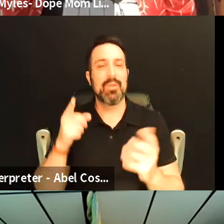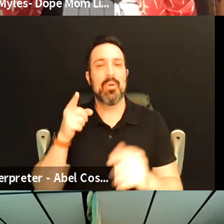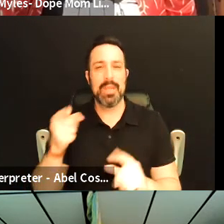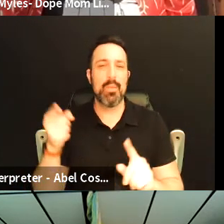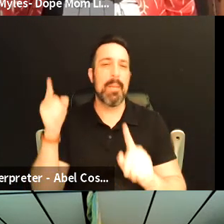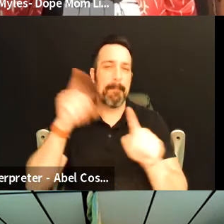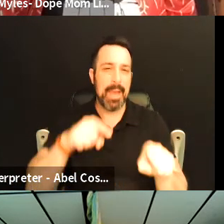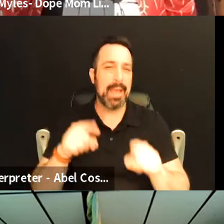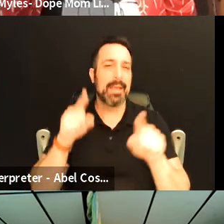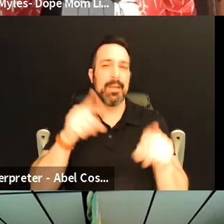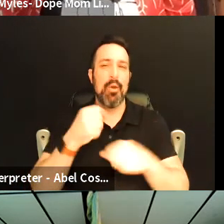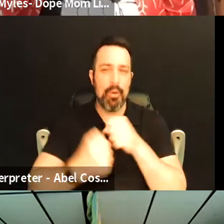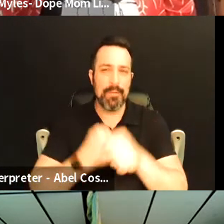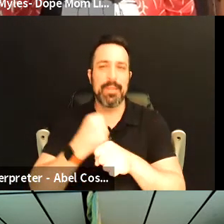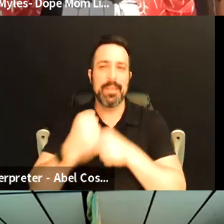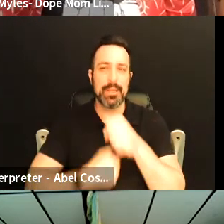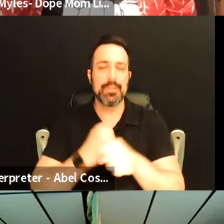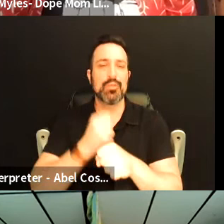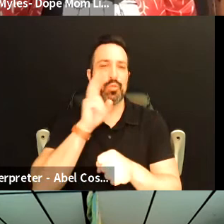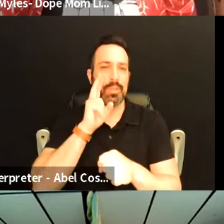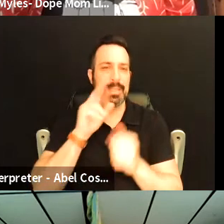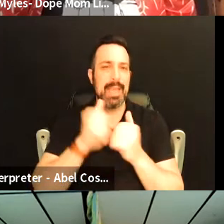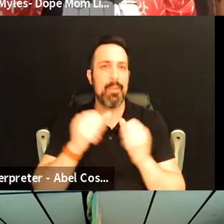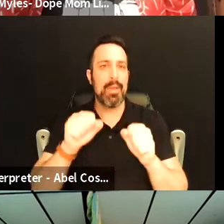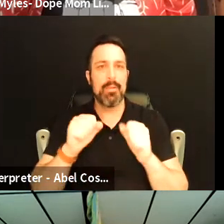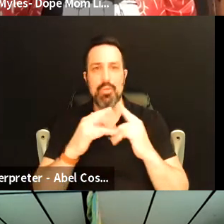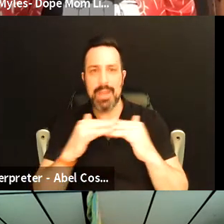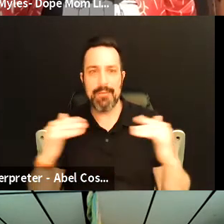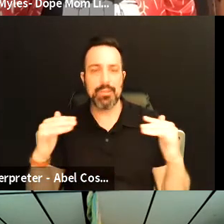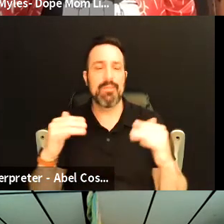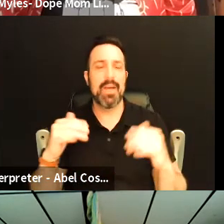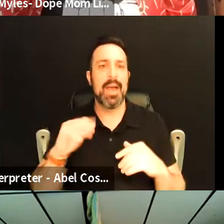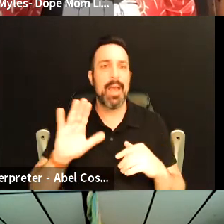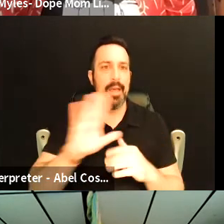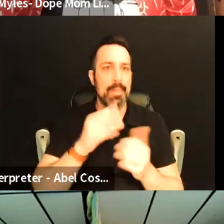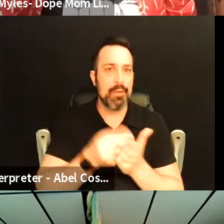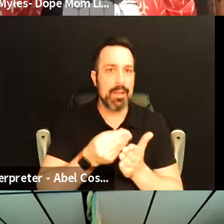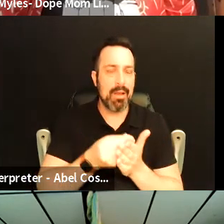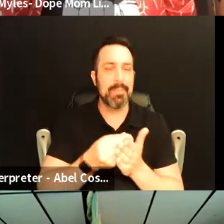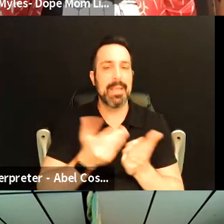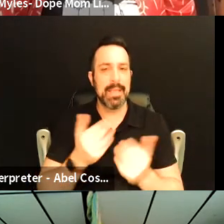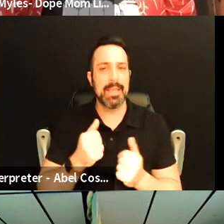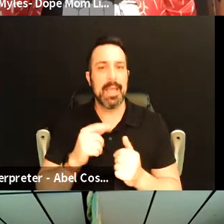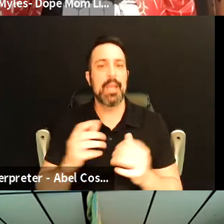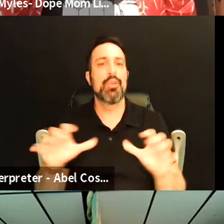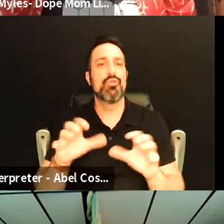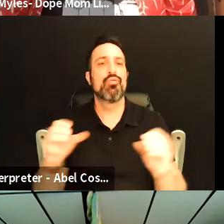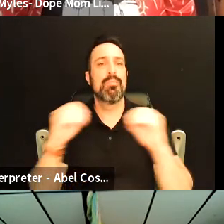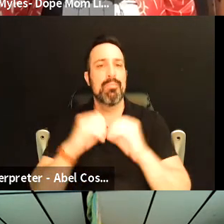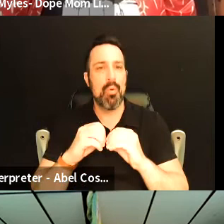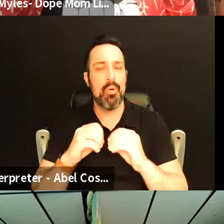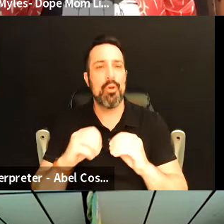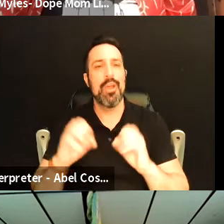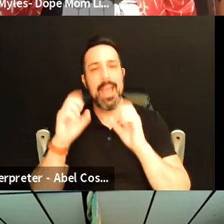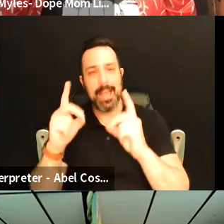the years and was able to see um how they were able to diversify their their economy and and just really do more the education